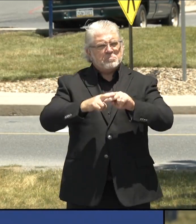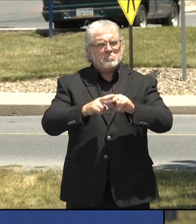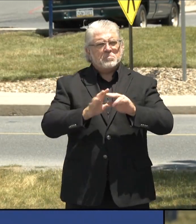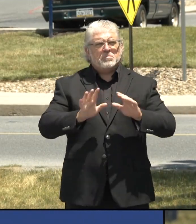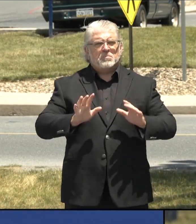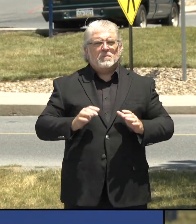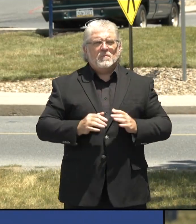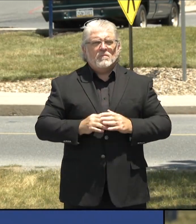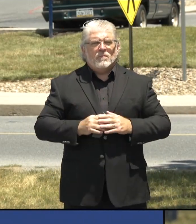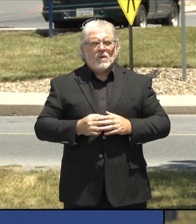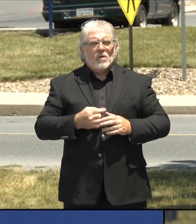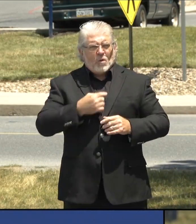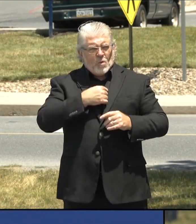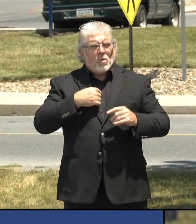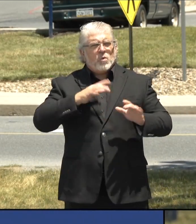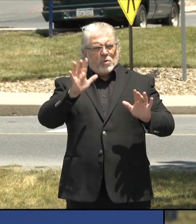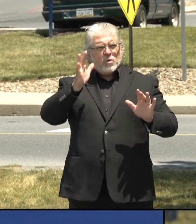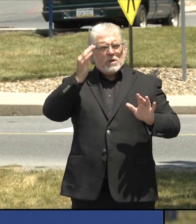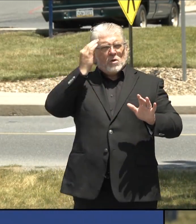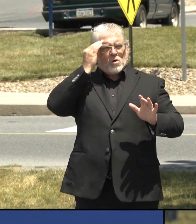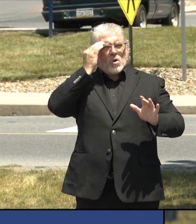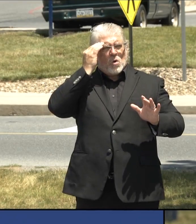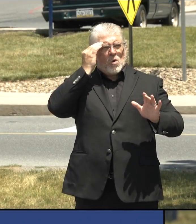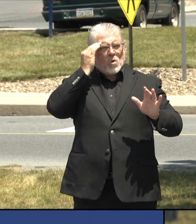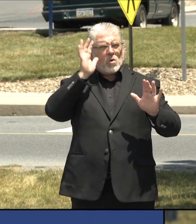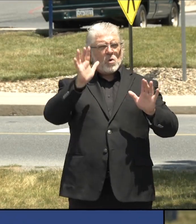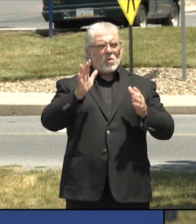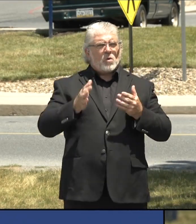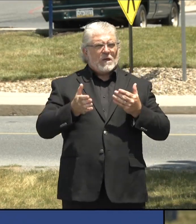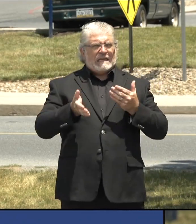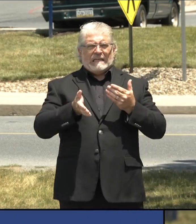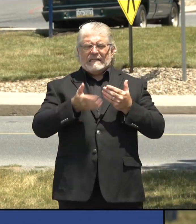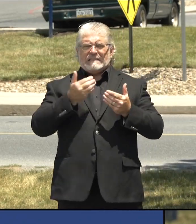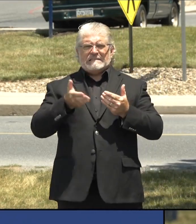firsthand how things can change so fast.